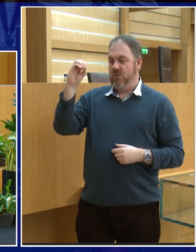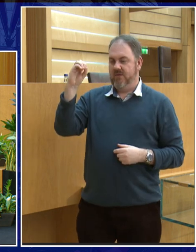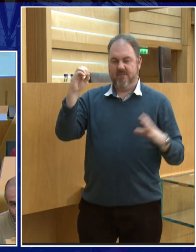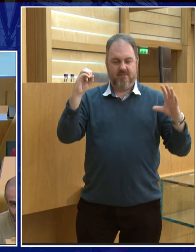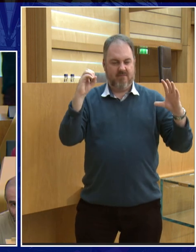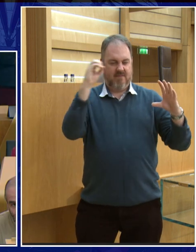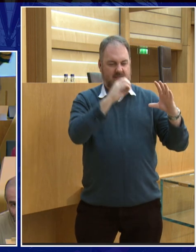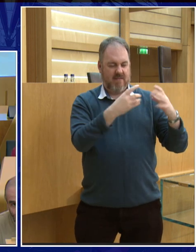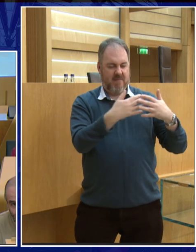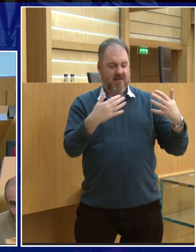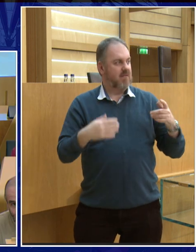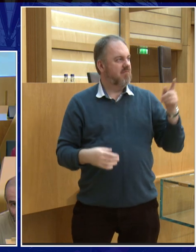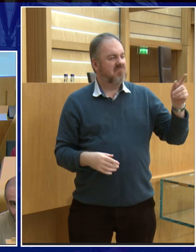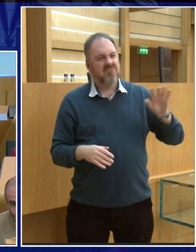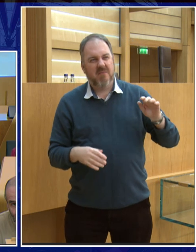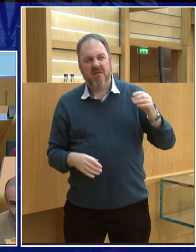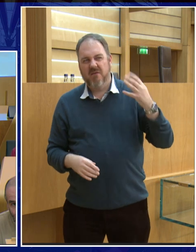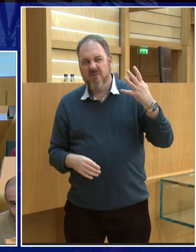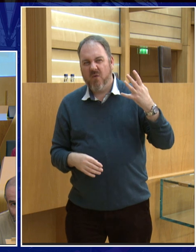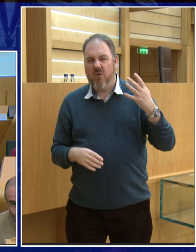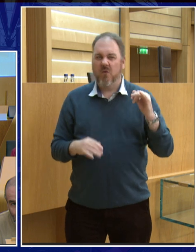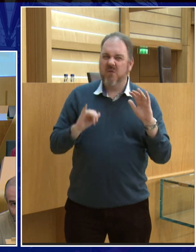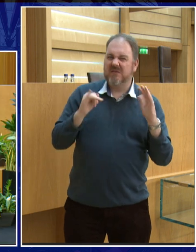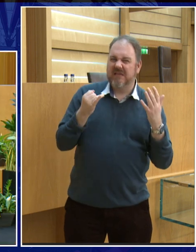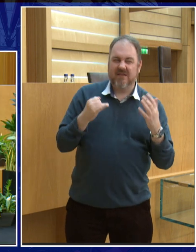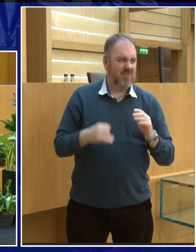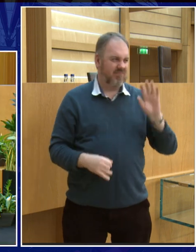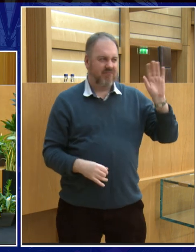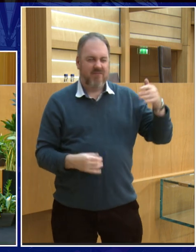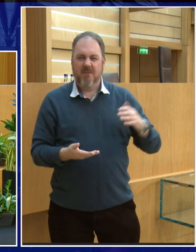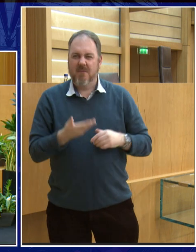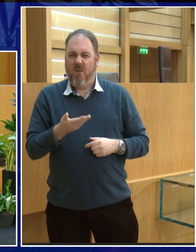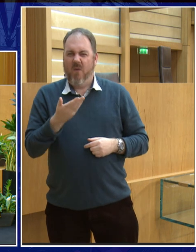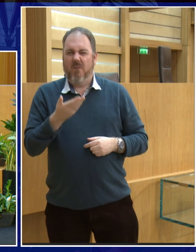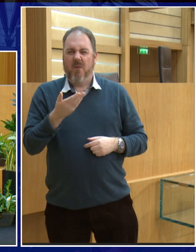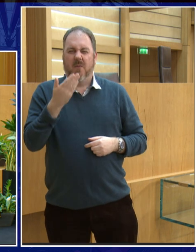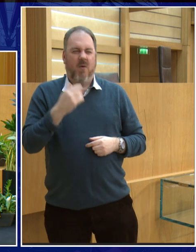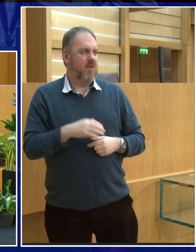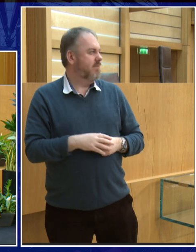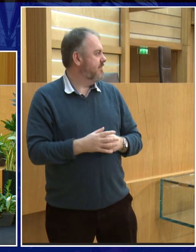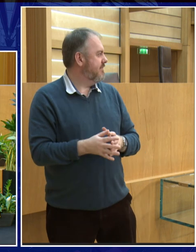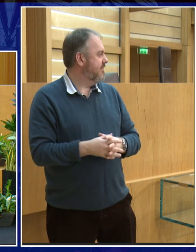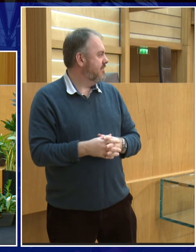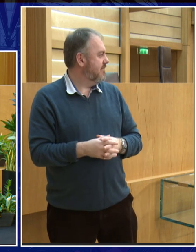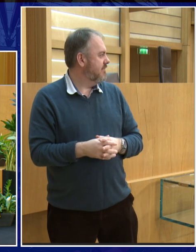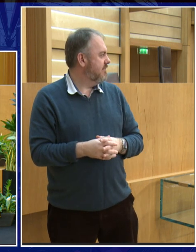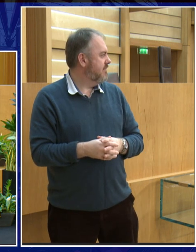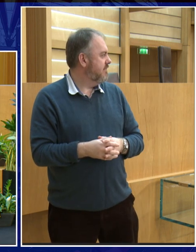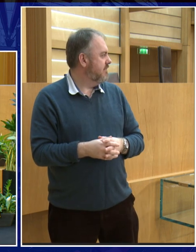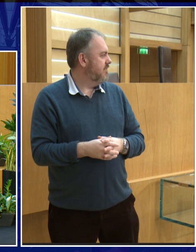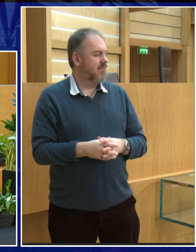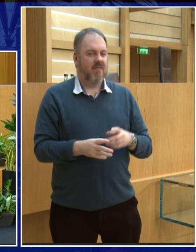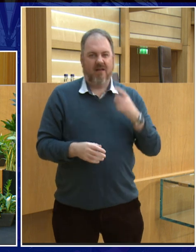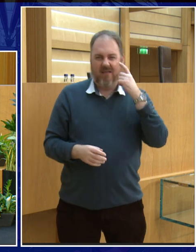Four to six I think maybe a few more because if you think of this as a fruit bowl this could take quite a few oranges couldn't you?